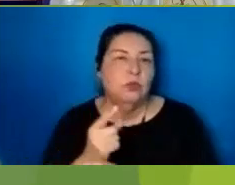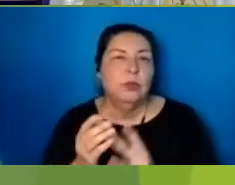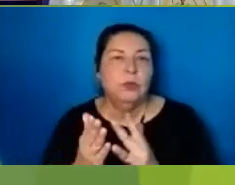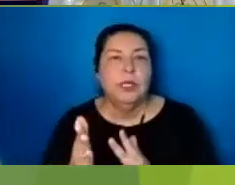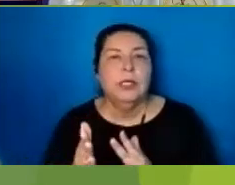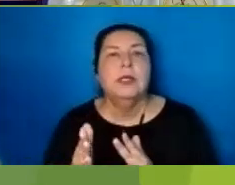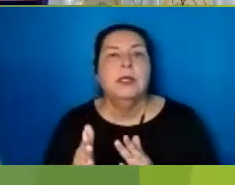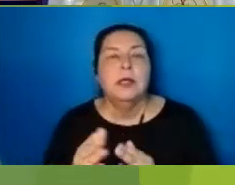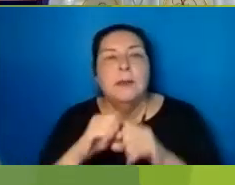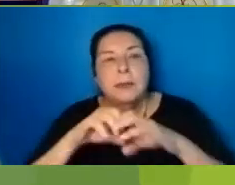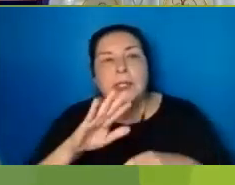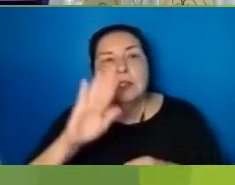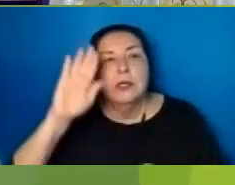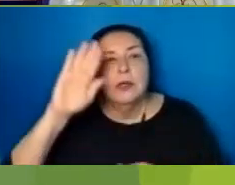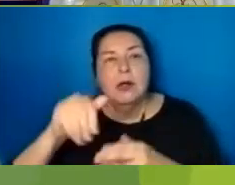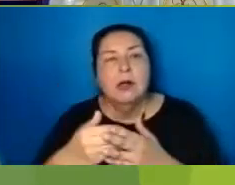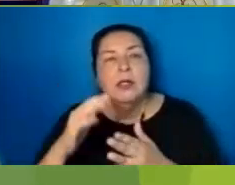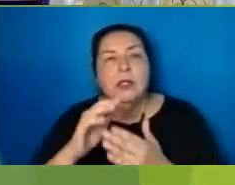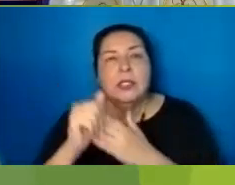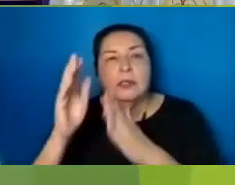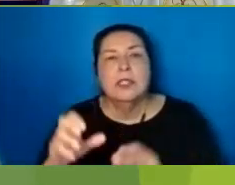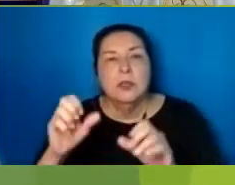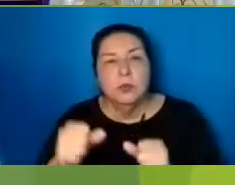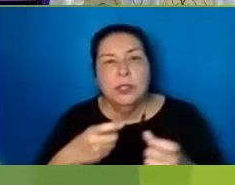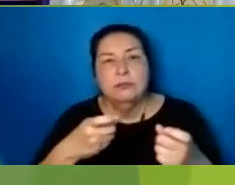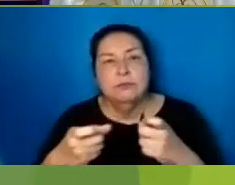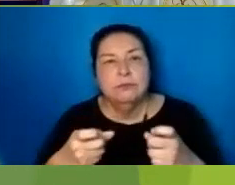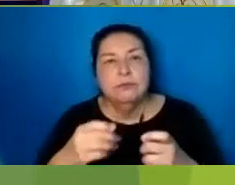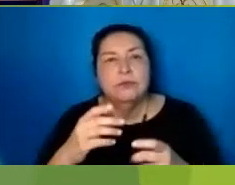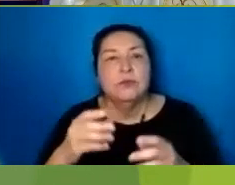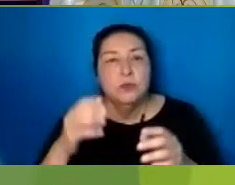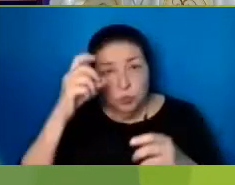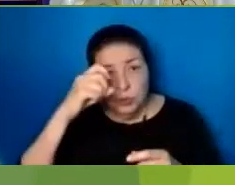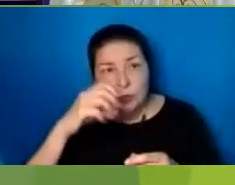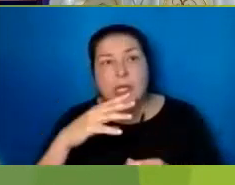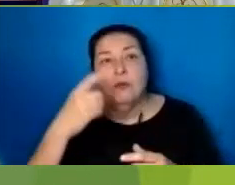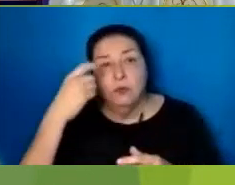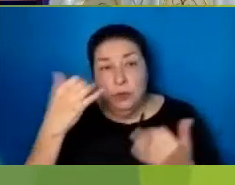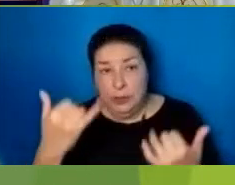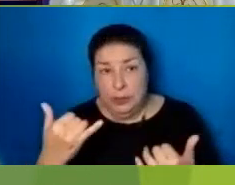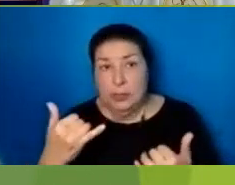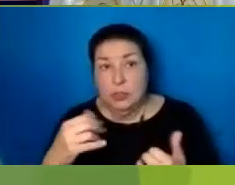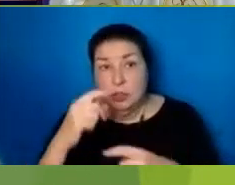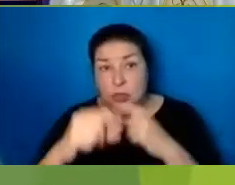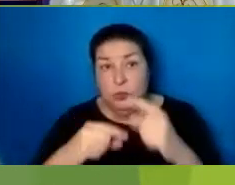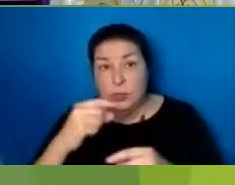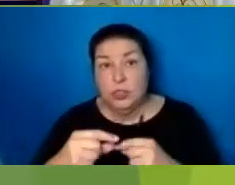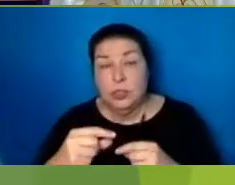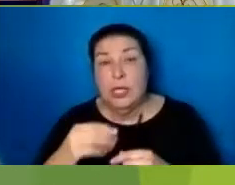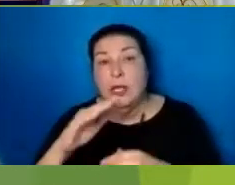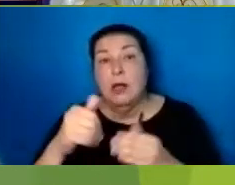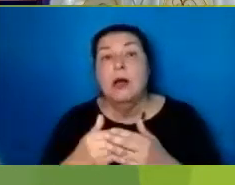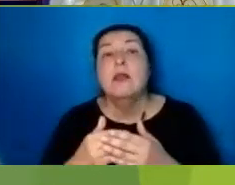Our Leaders That We May Be Governed Wisely And Justly For The Good Of This Present Generation And For Those To Come